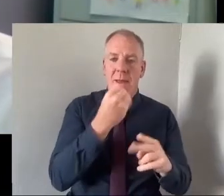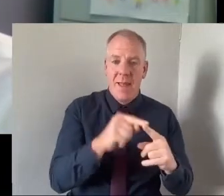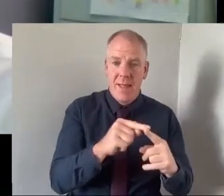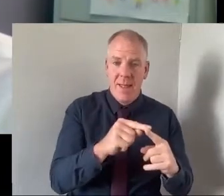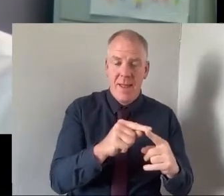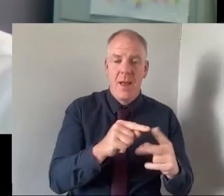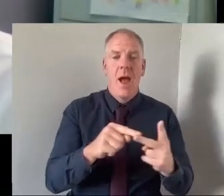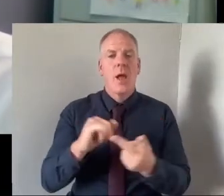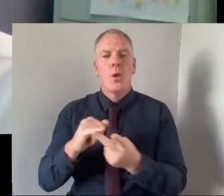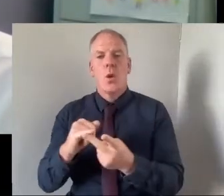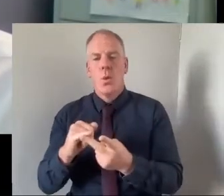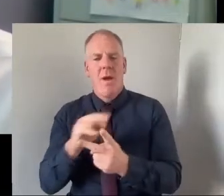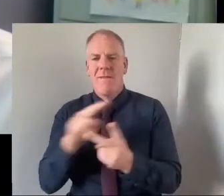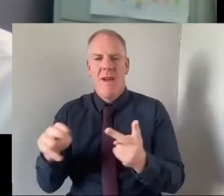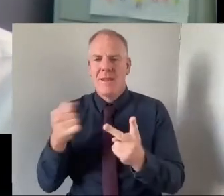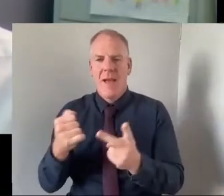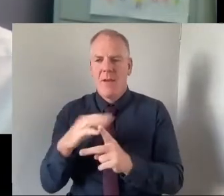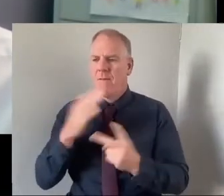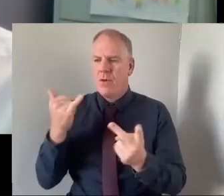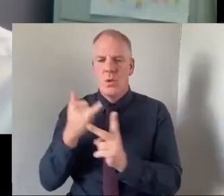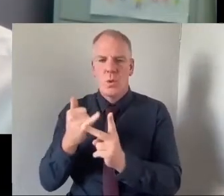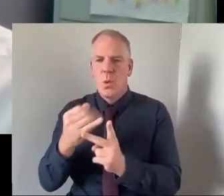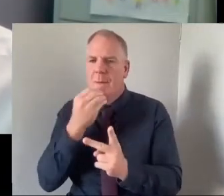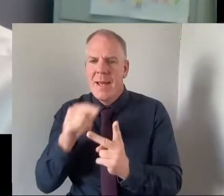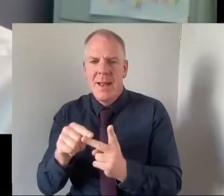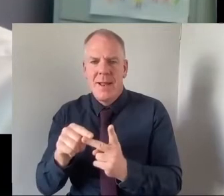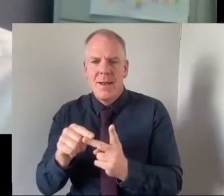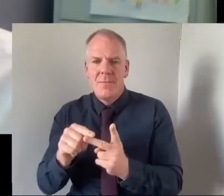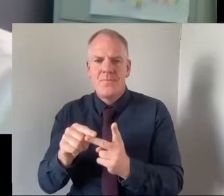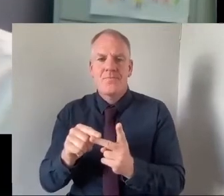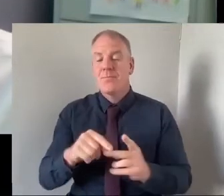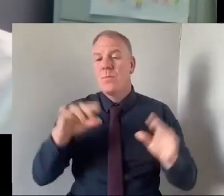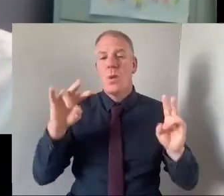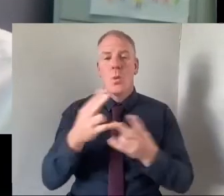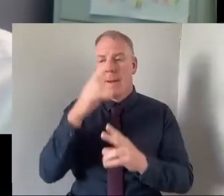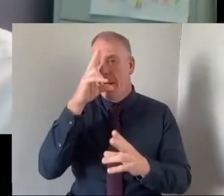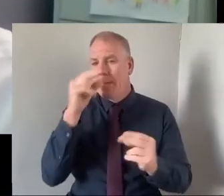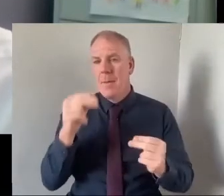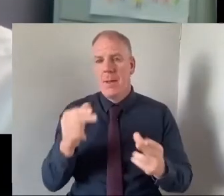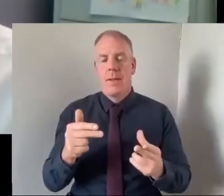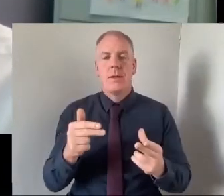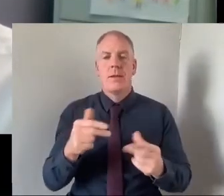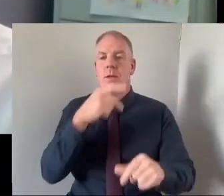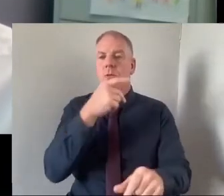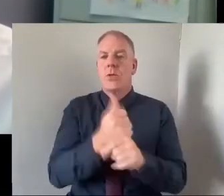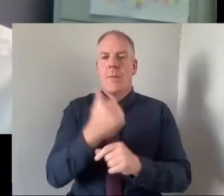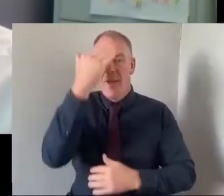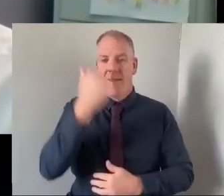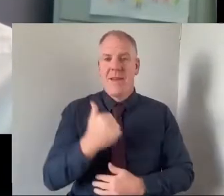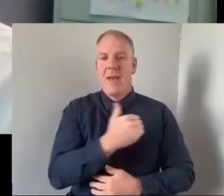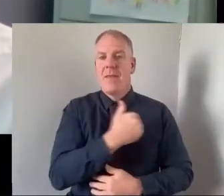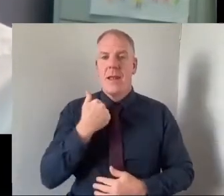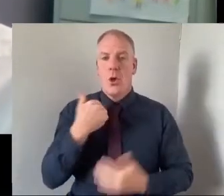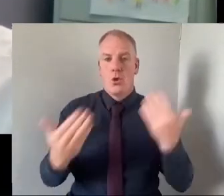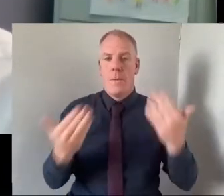weren't in receipt of free school meals. To give you a quick example I know time is short. In terms of Catholic against